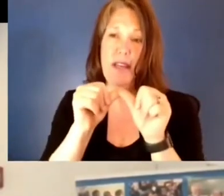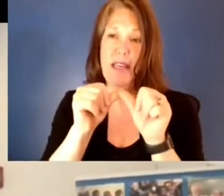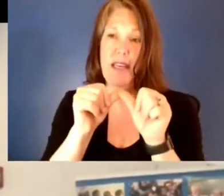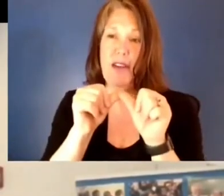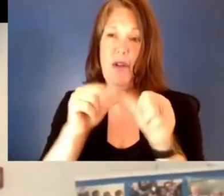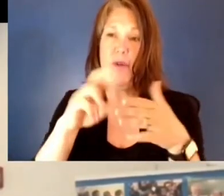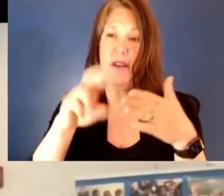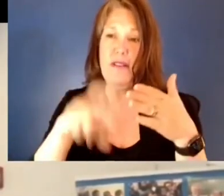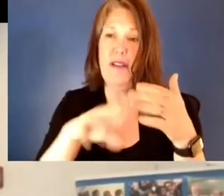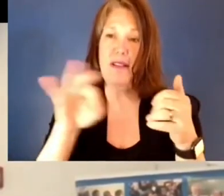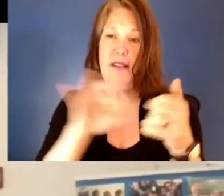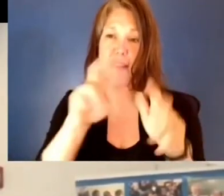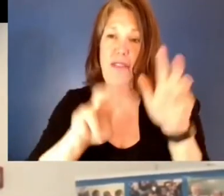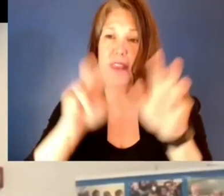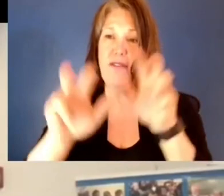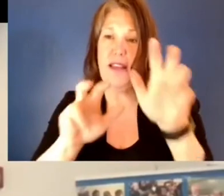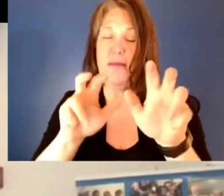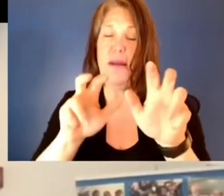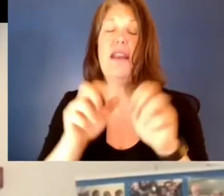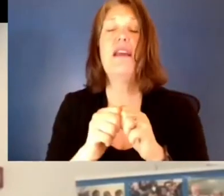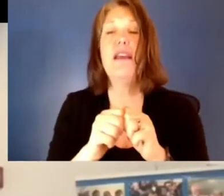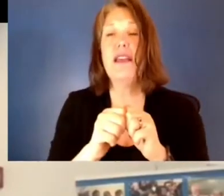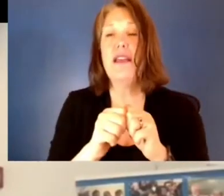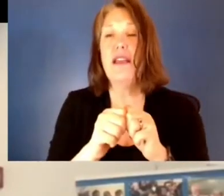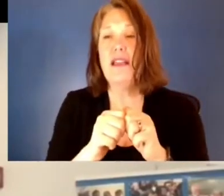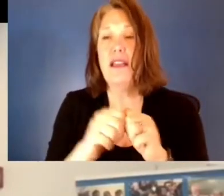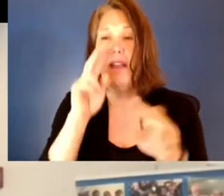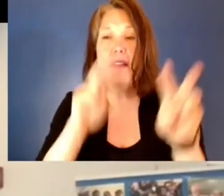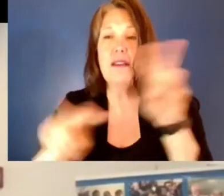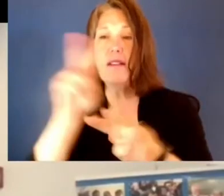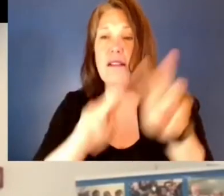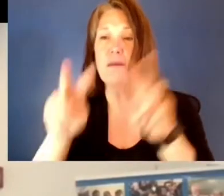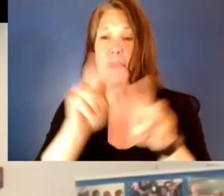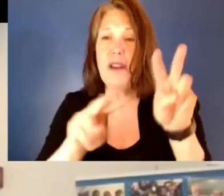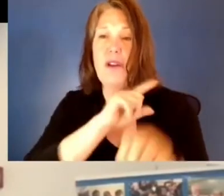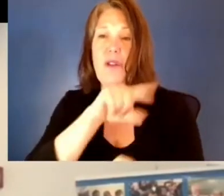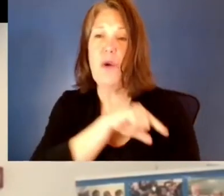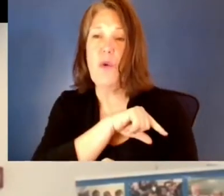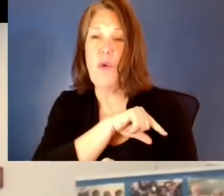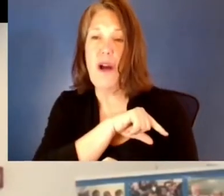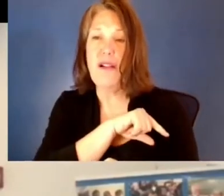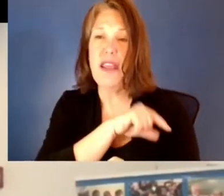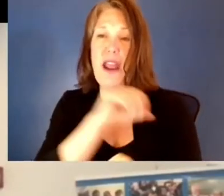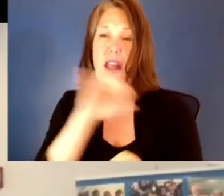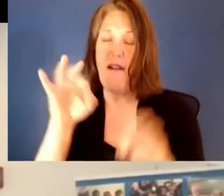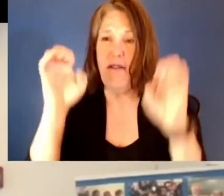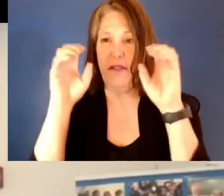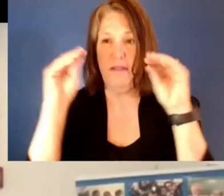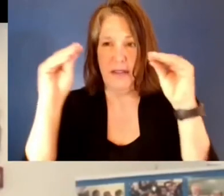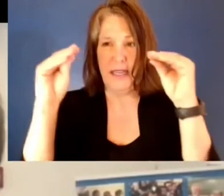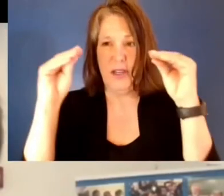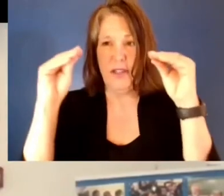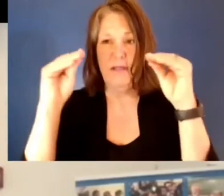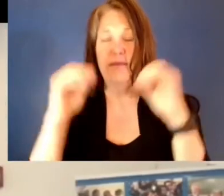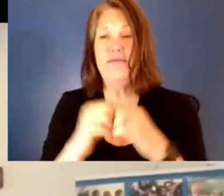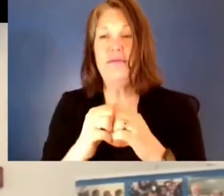of this pandemic, and we have much to do to make sure that our learners, our educators, our families are able